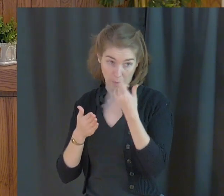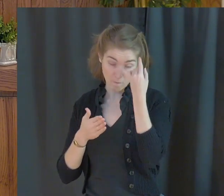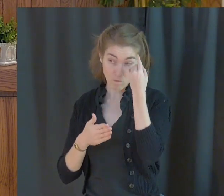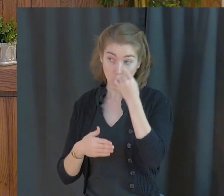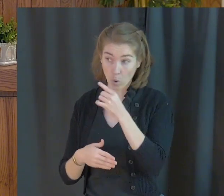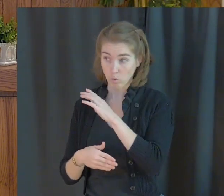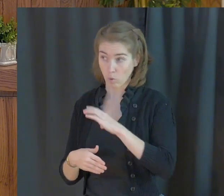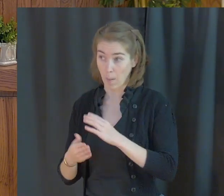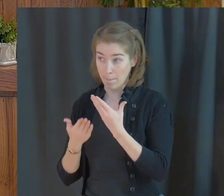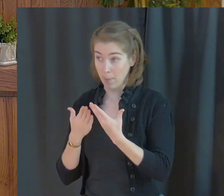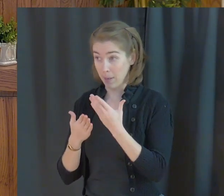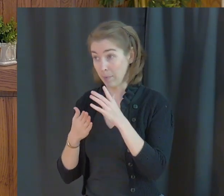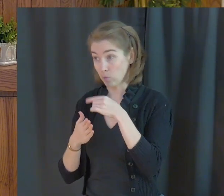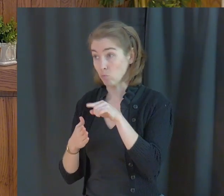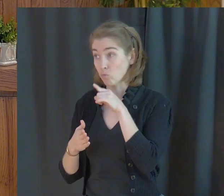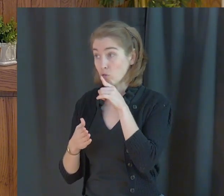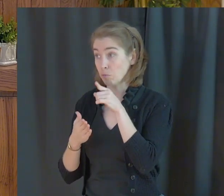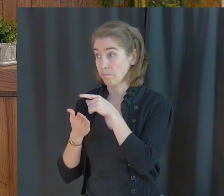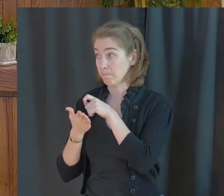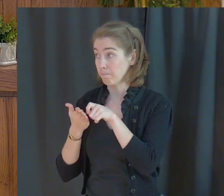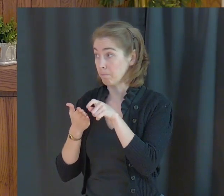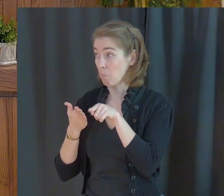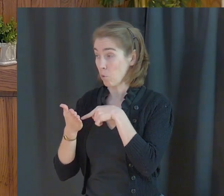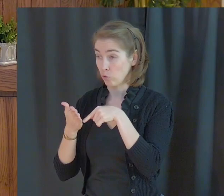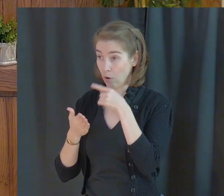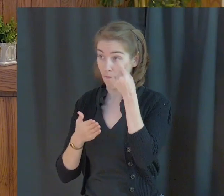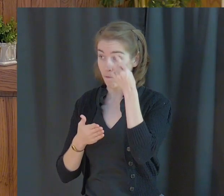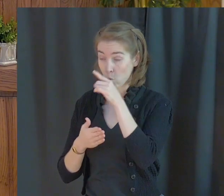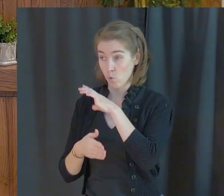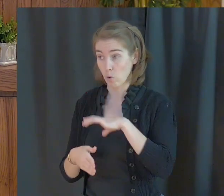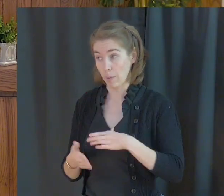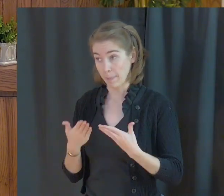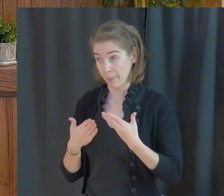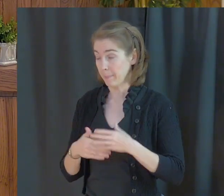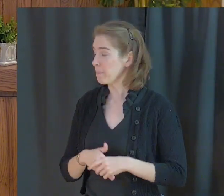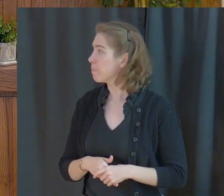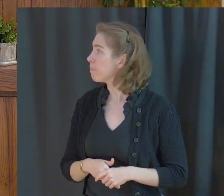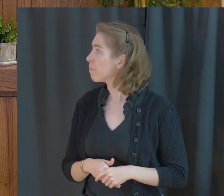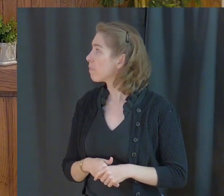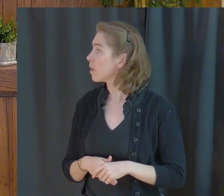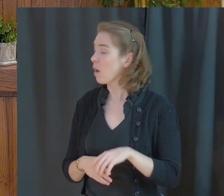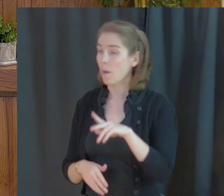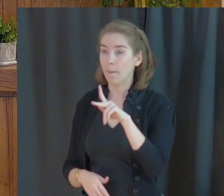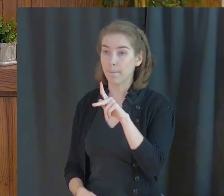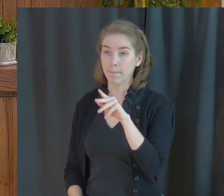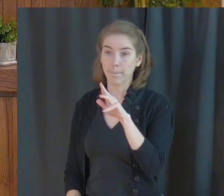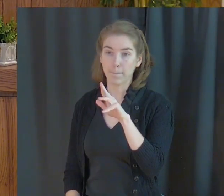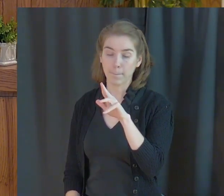Christ, but maybe you are being persecuted for him. The Apostle Paul